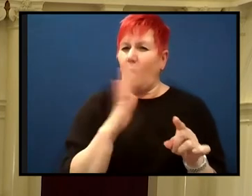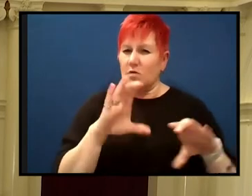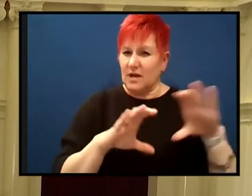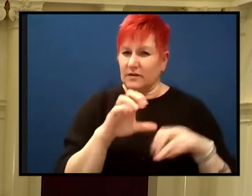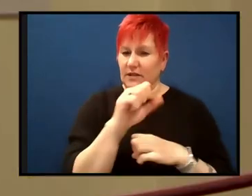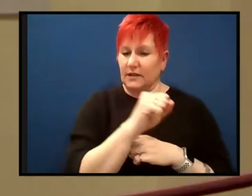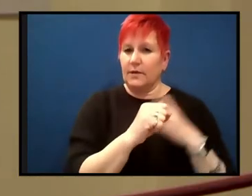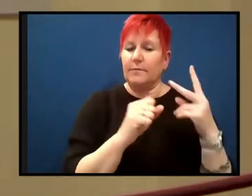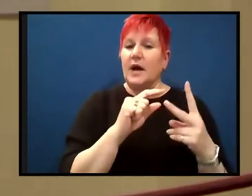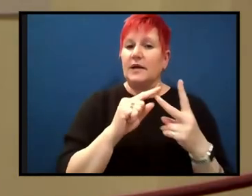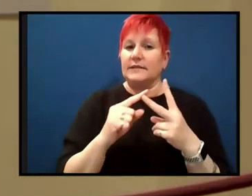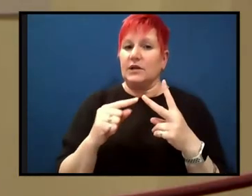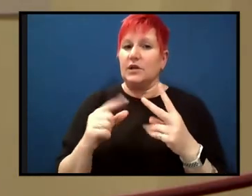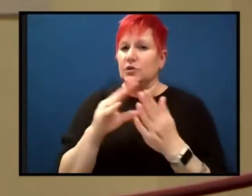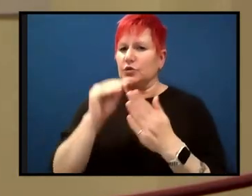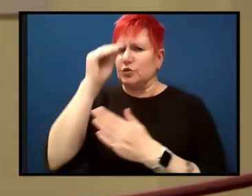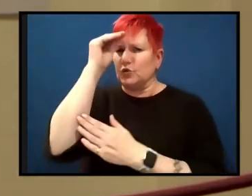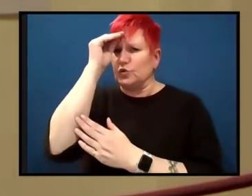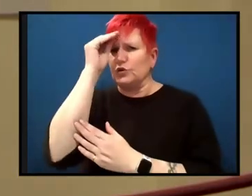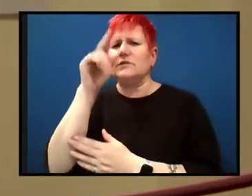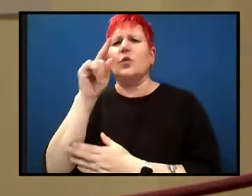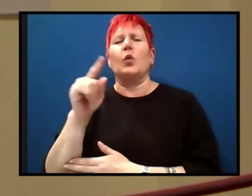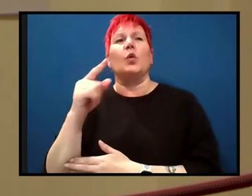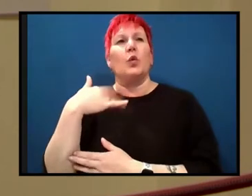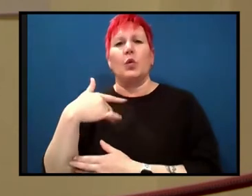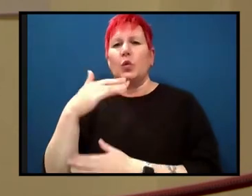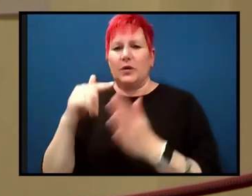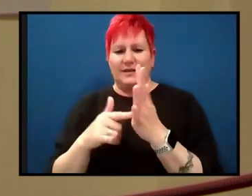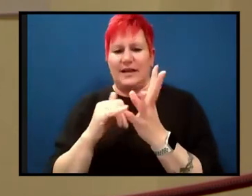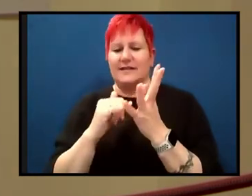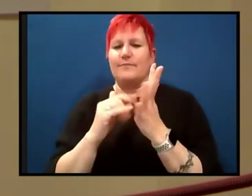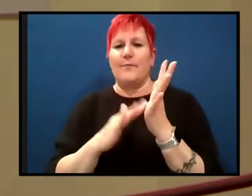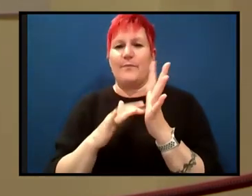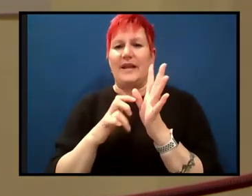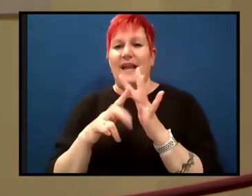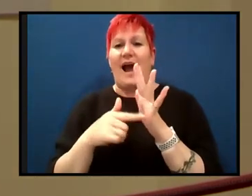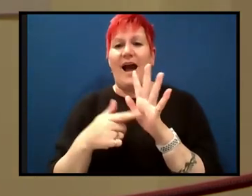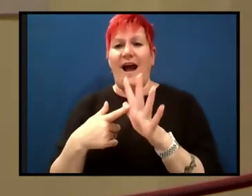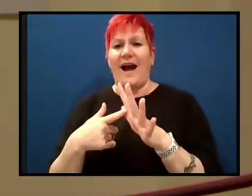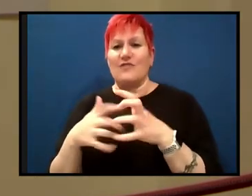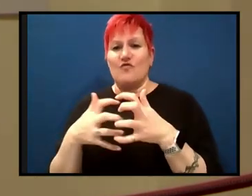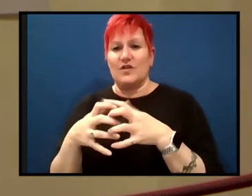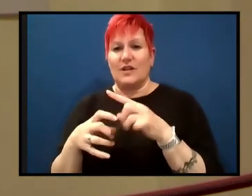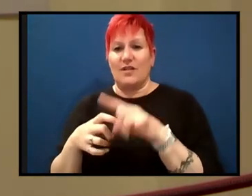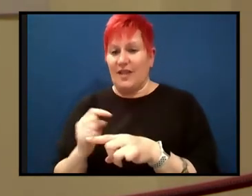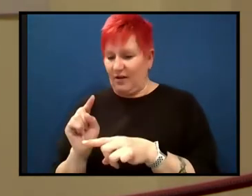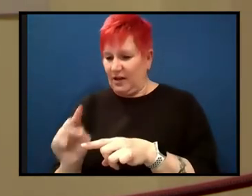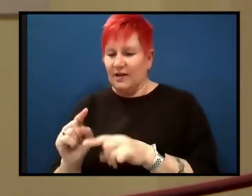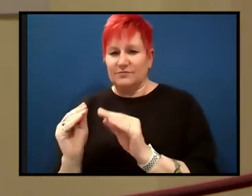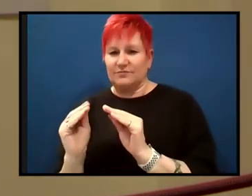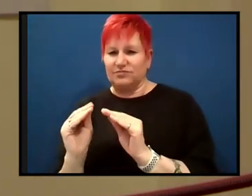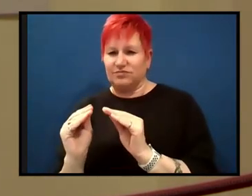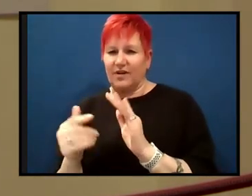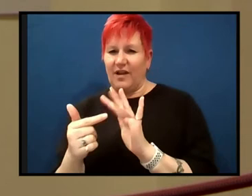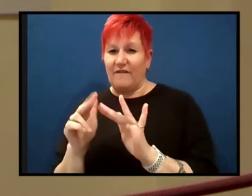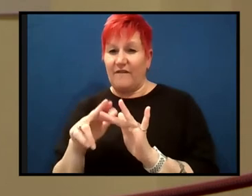at the University of Tasmania who was a charismatic figure, but he drilled into people this idea that the only way you can get continental